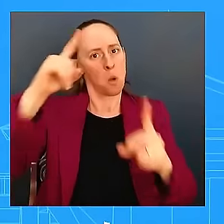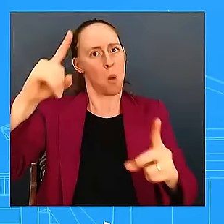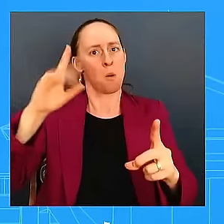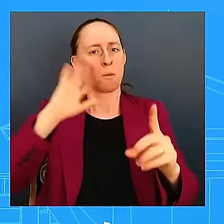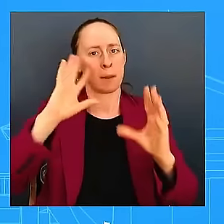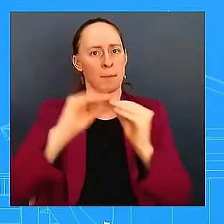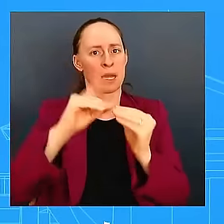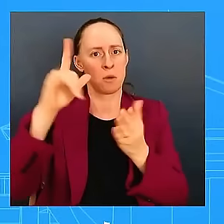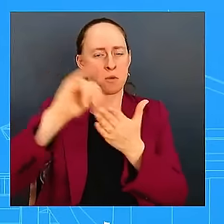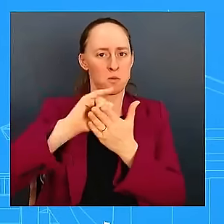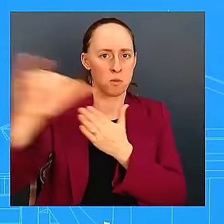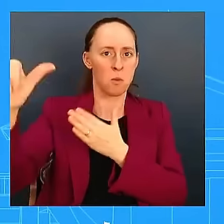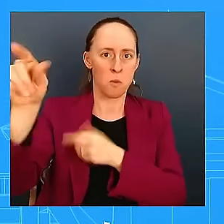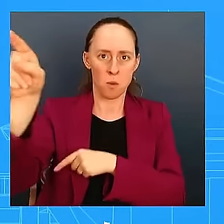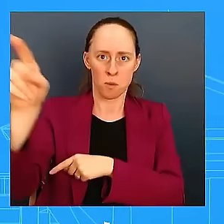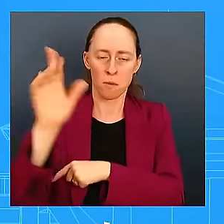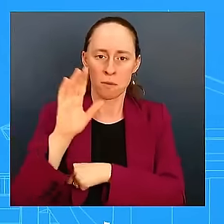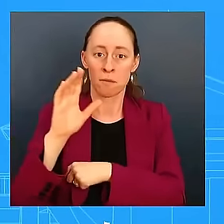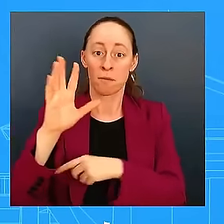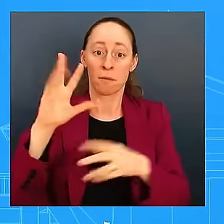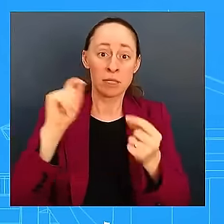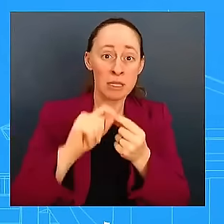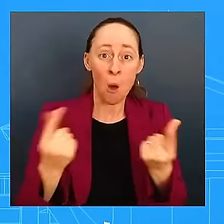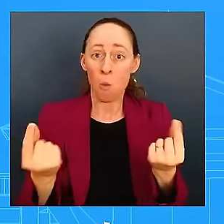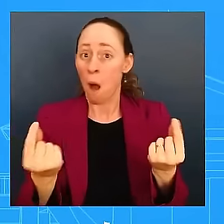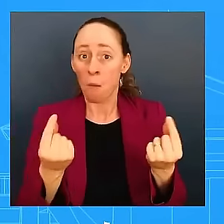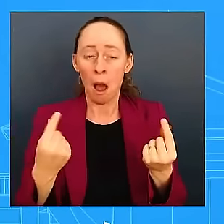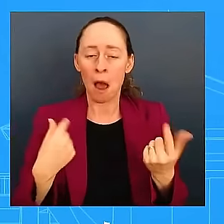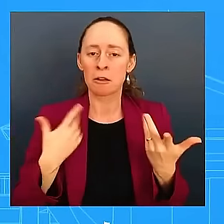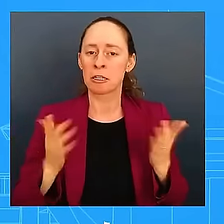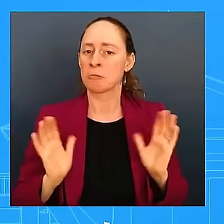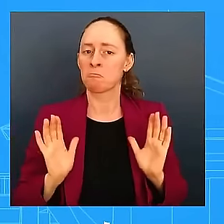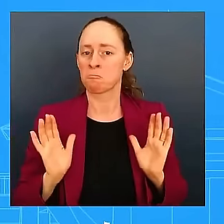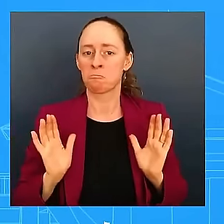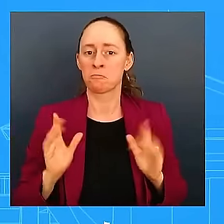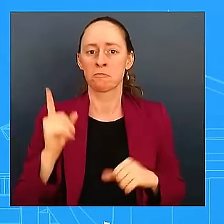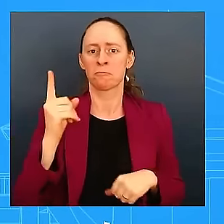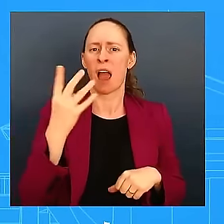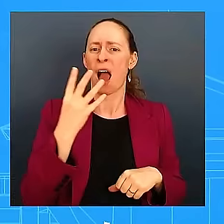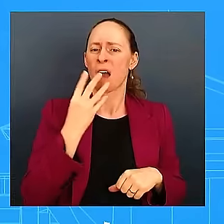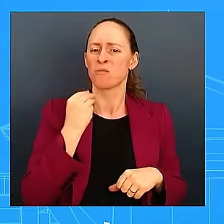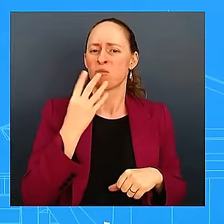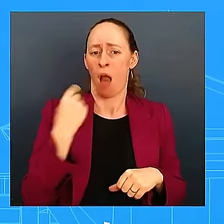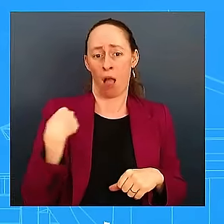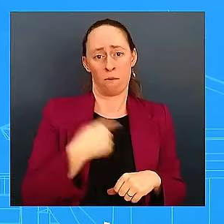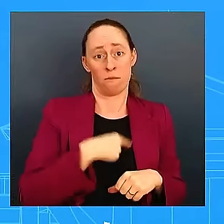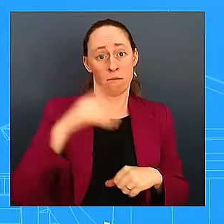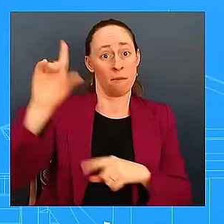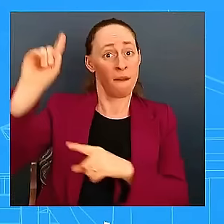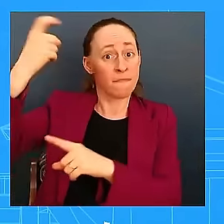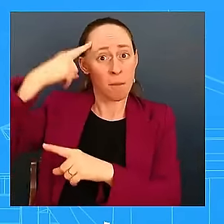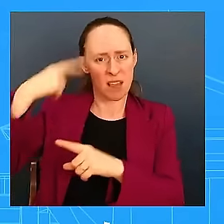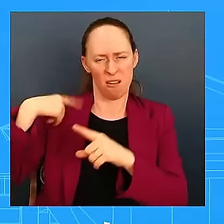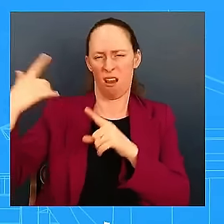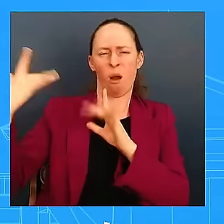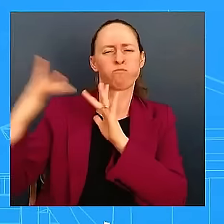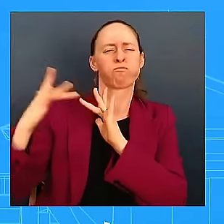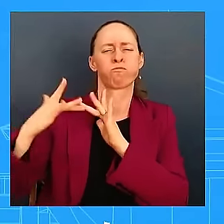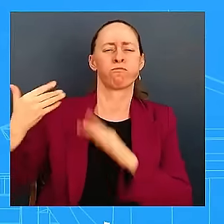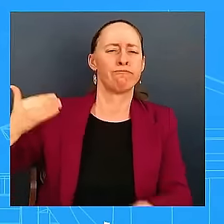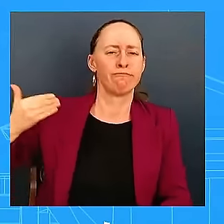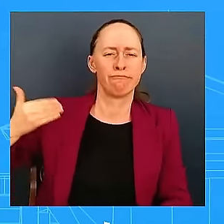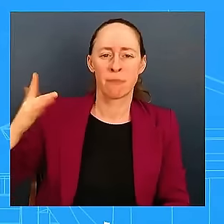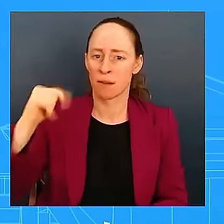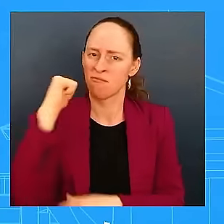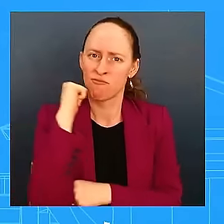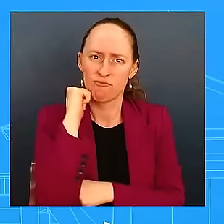the Israeli government. Our teams here are in regular conversations on a daily, practically daily basis. And so the teams are